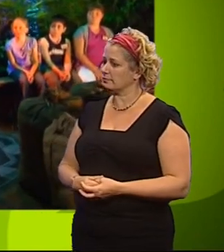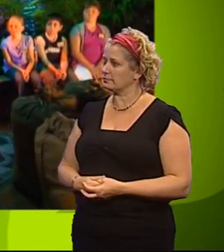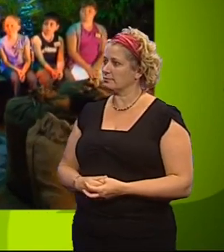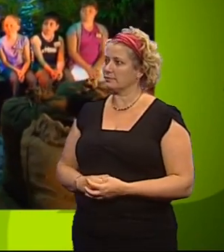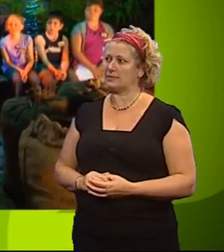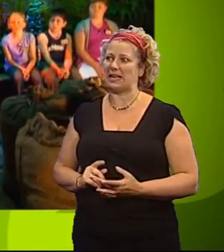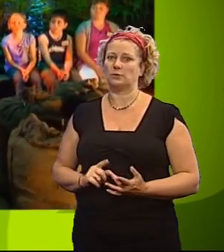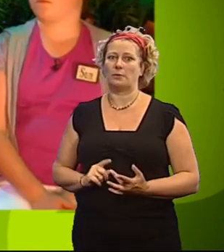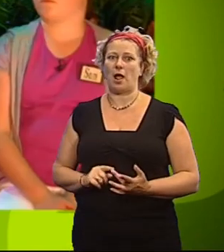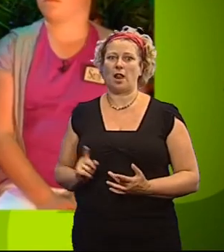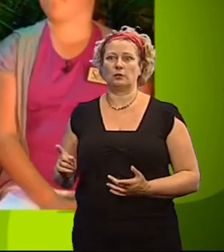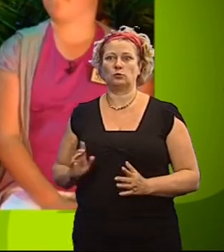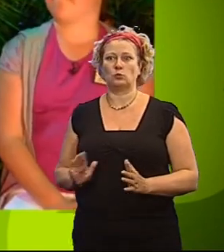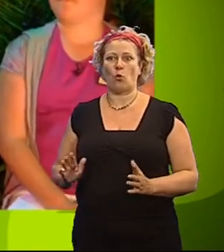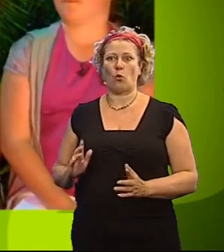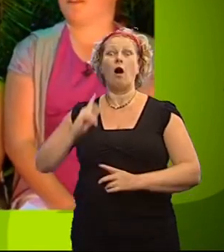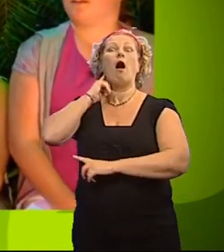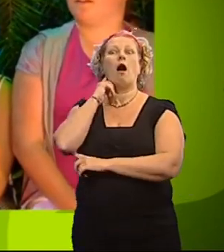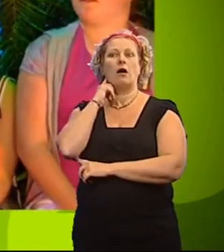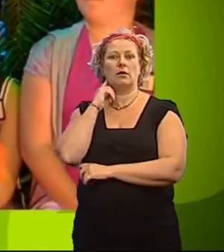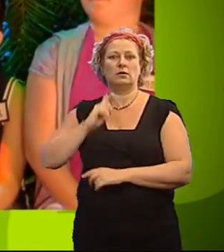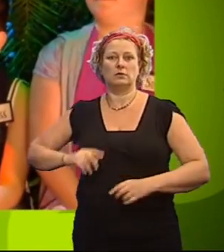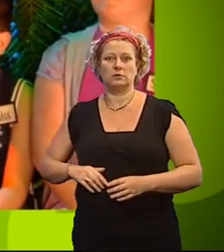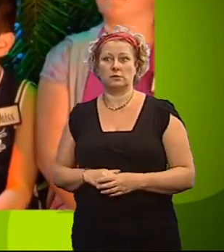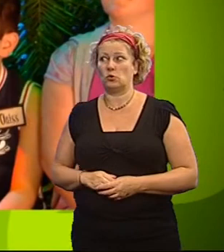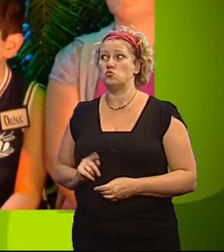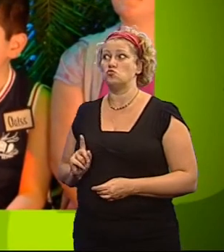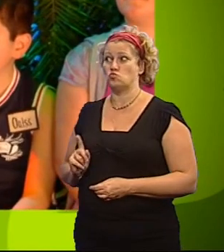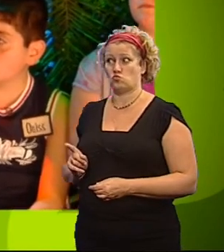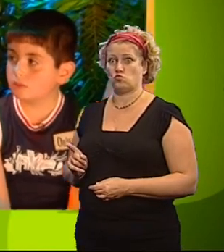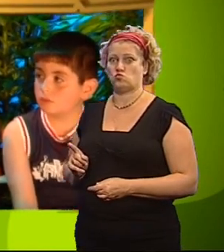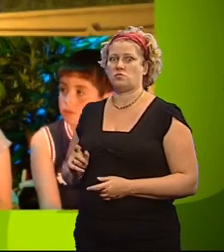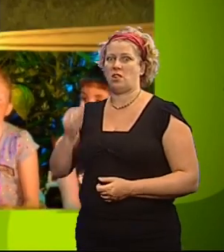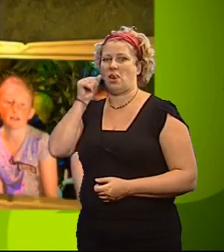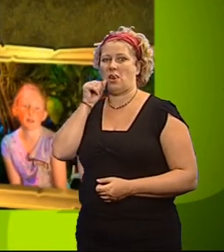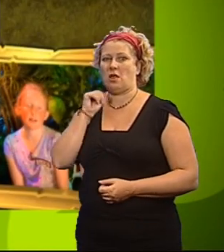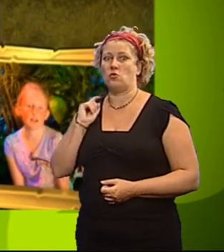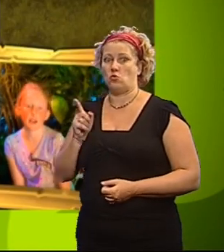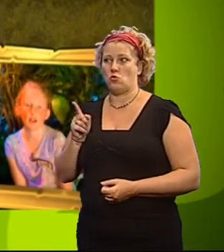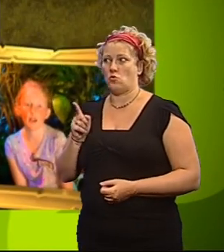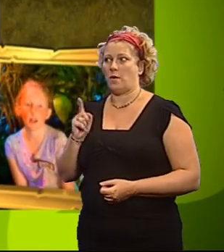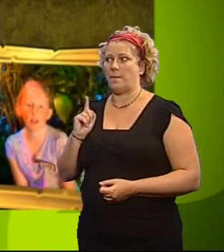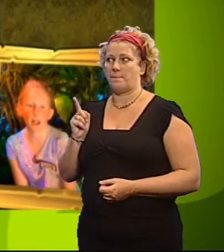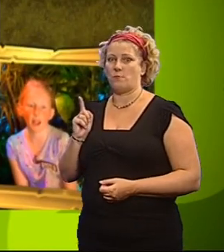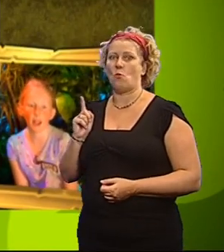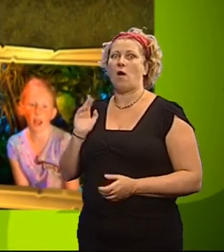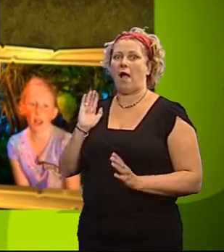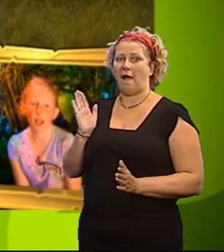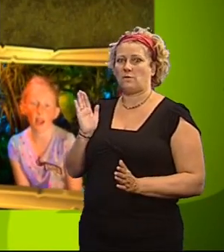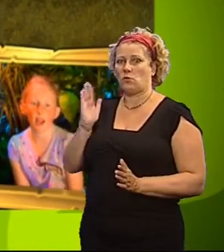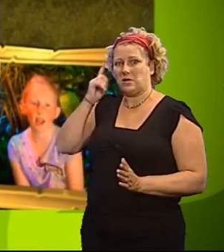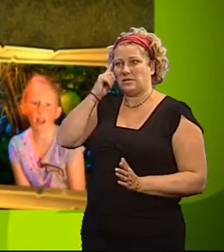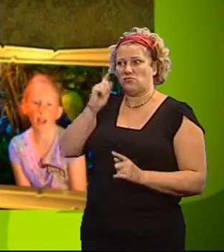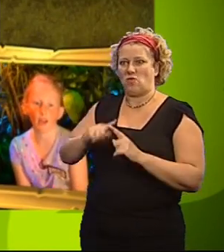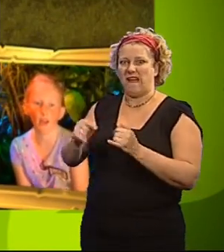Isabel, do not react. You are the saboteur. It is your job to ensure your team fails